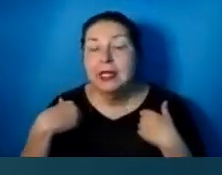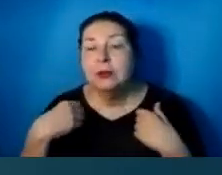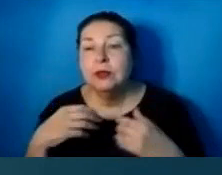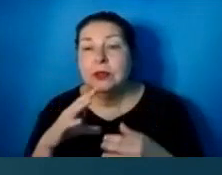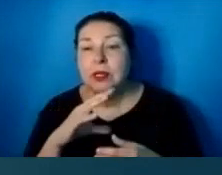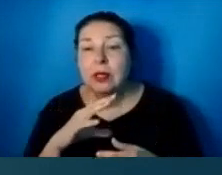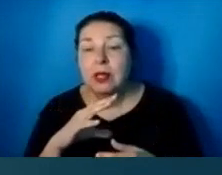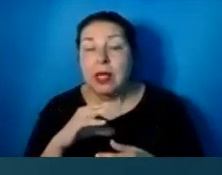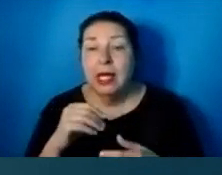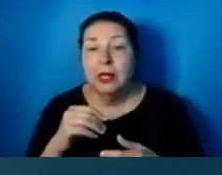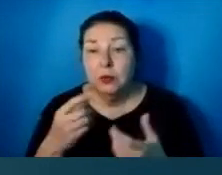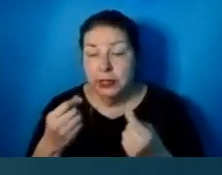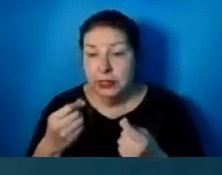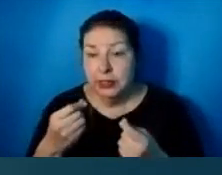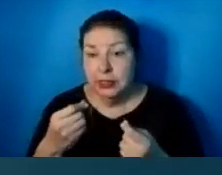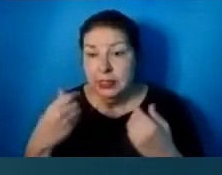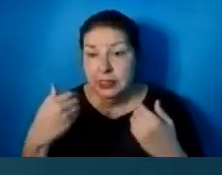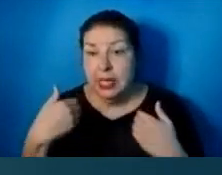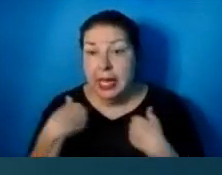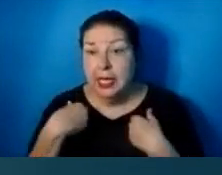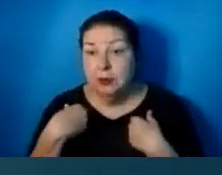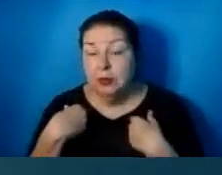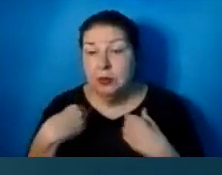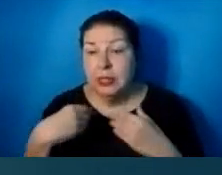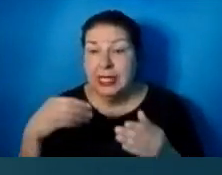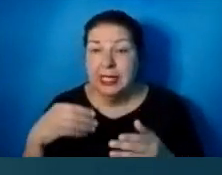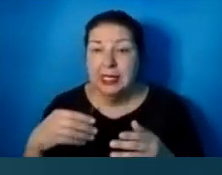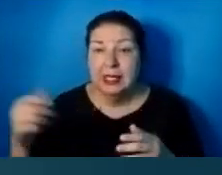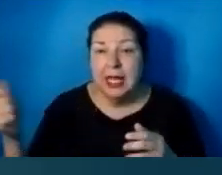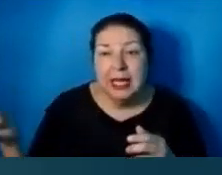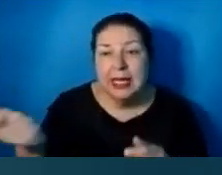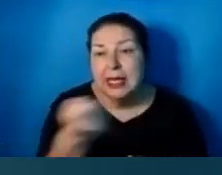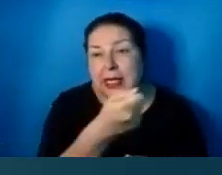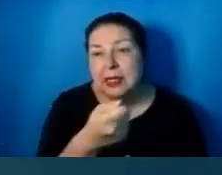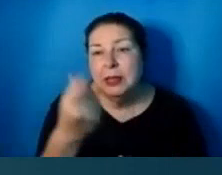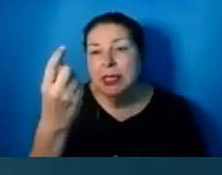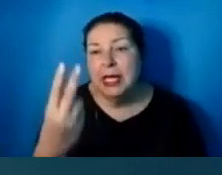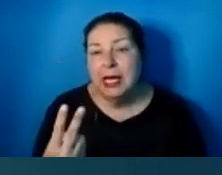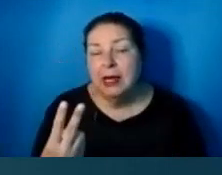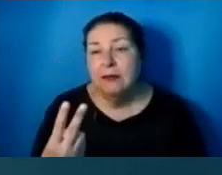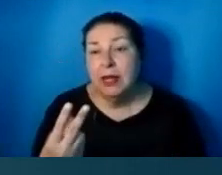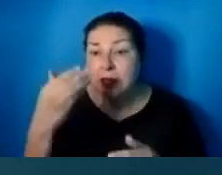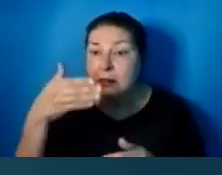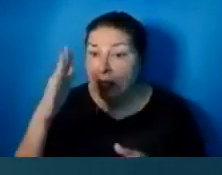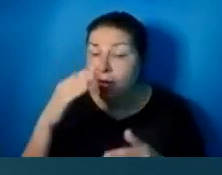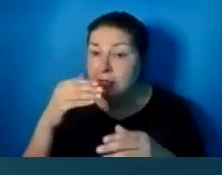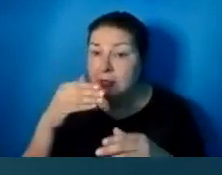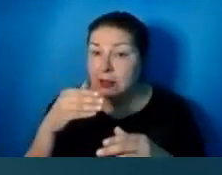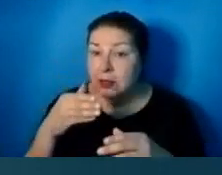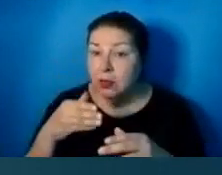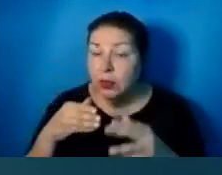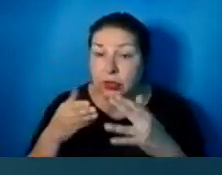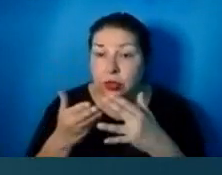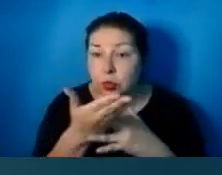the animals in half, and then God passed through that. Abraham did not.